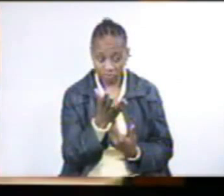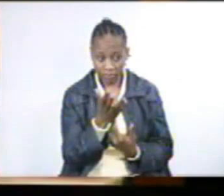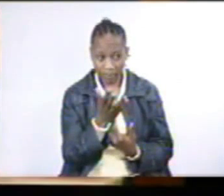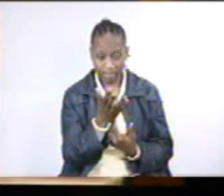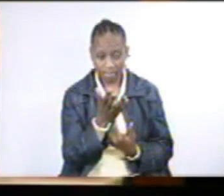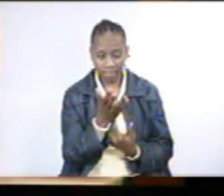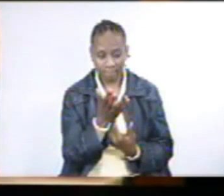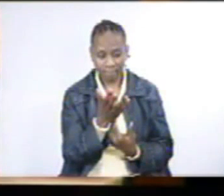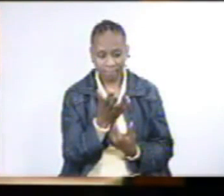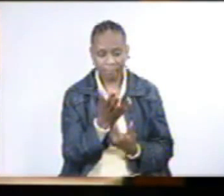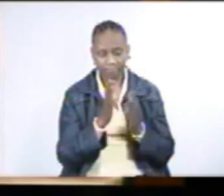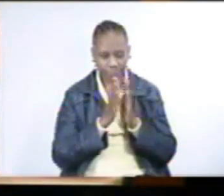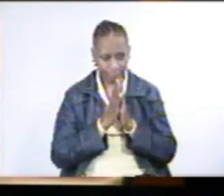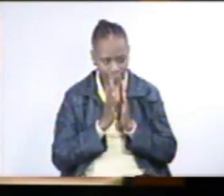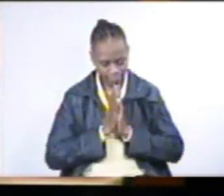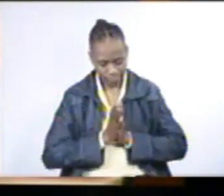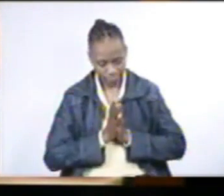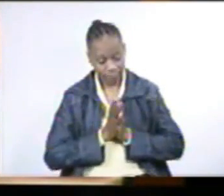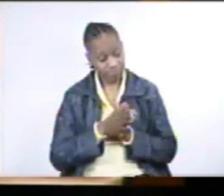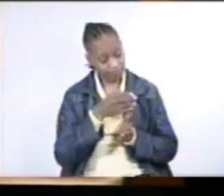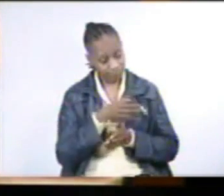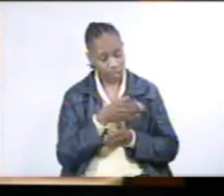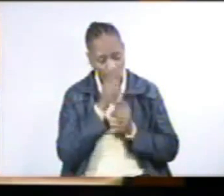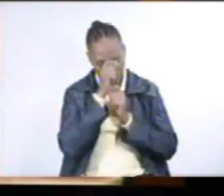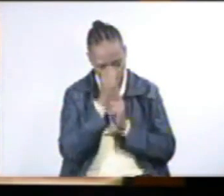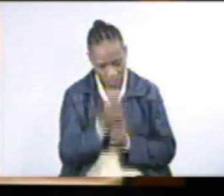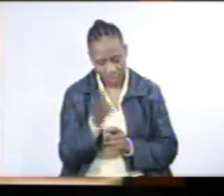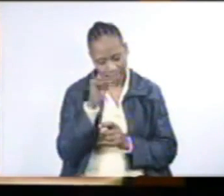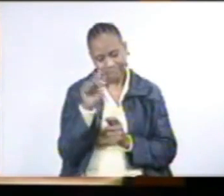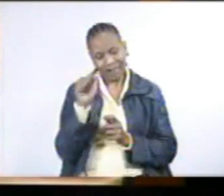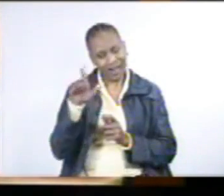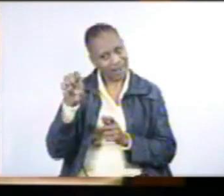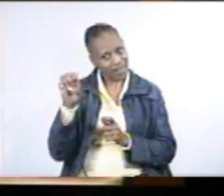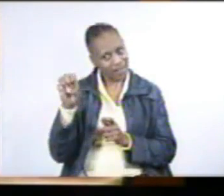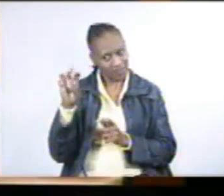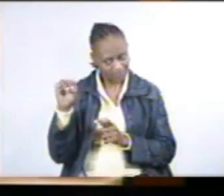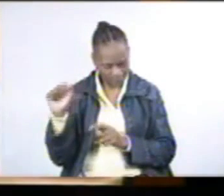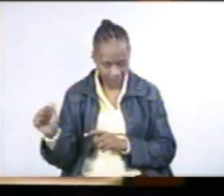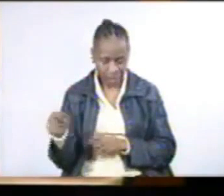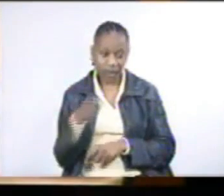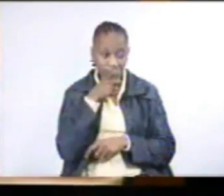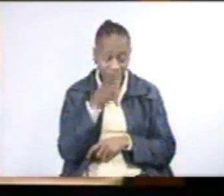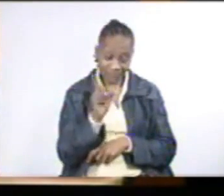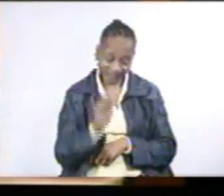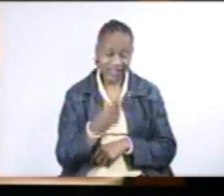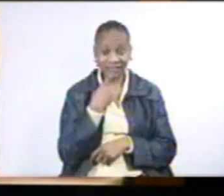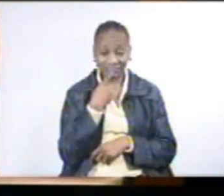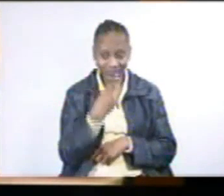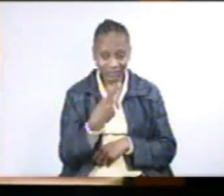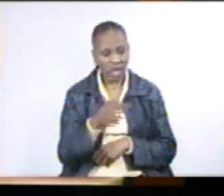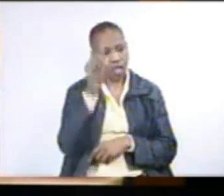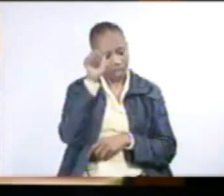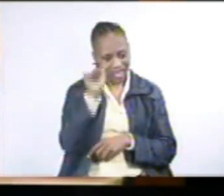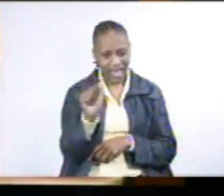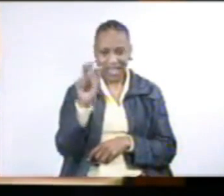I request the Honorable Malema to withdraw his statements which said the